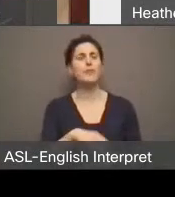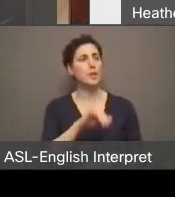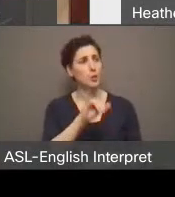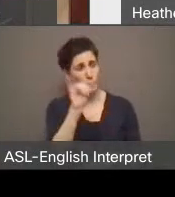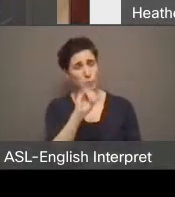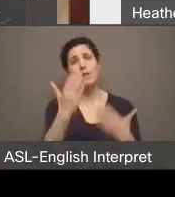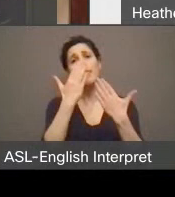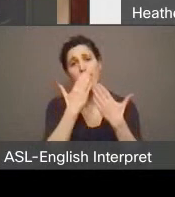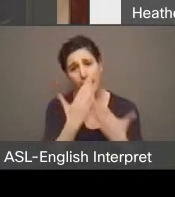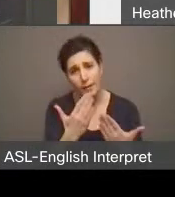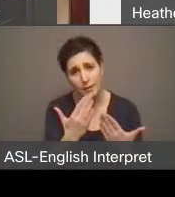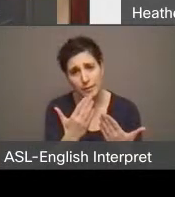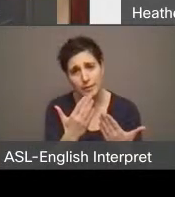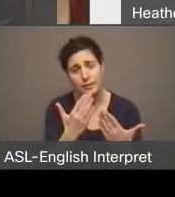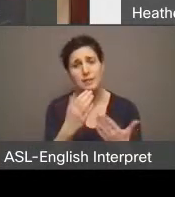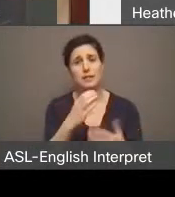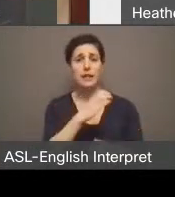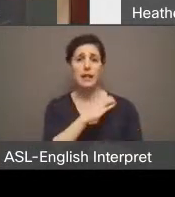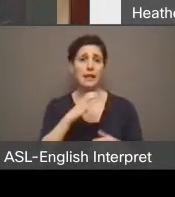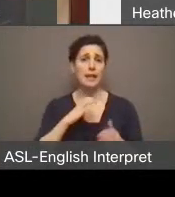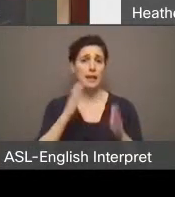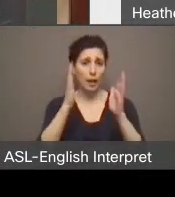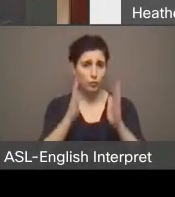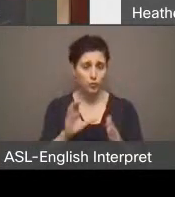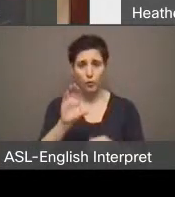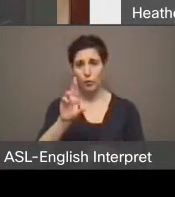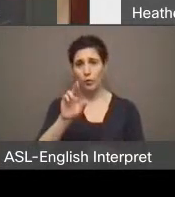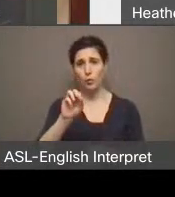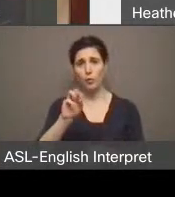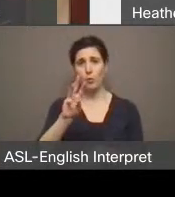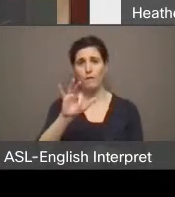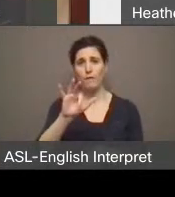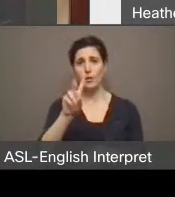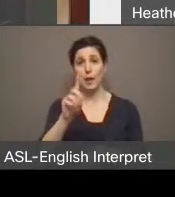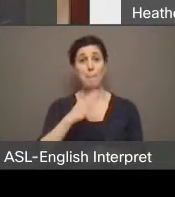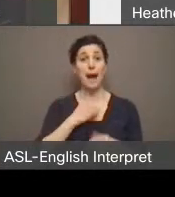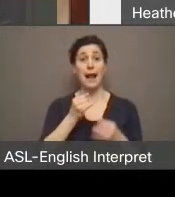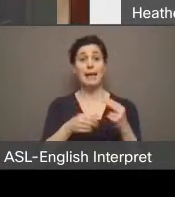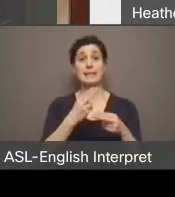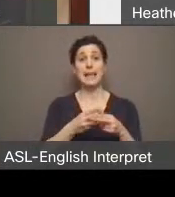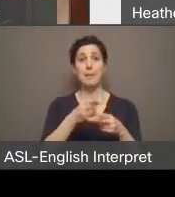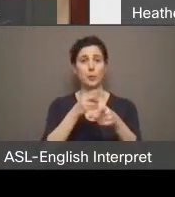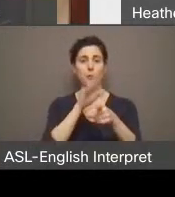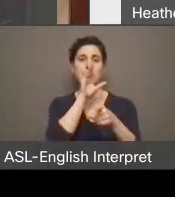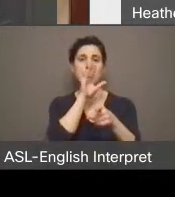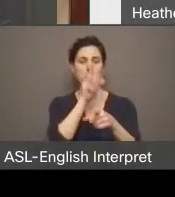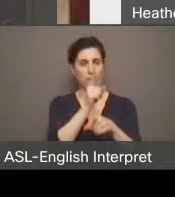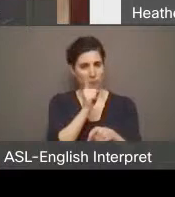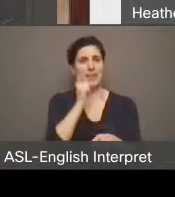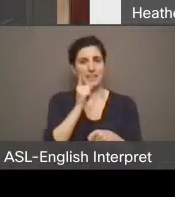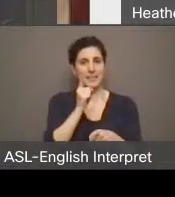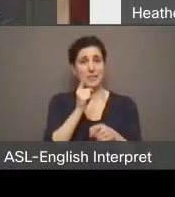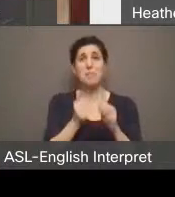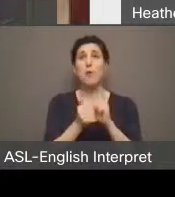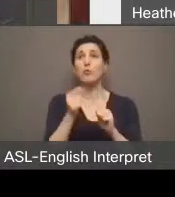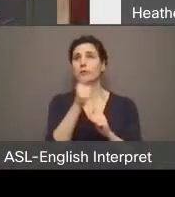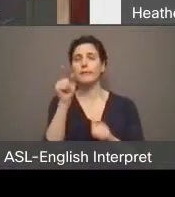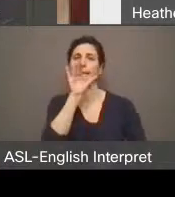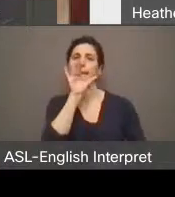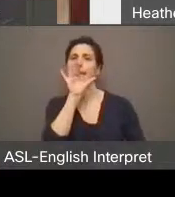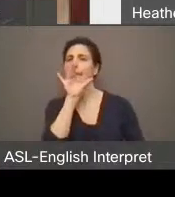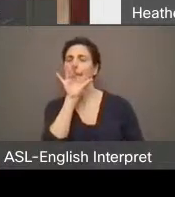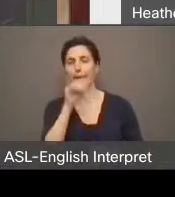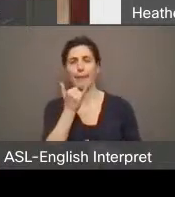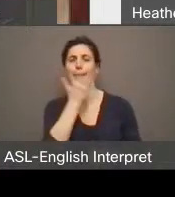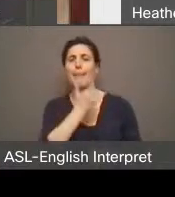say thanks, Councillor Crawford, because you got my last name right. And I would say probably 60 to 70% of the time people don't get it right.